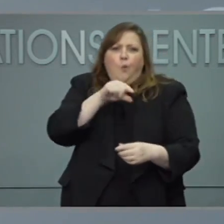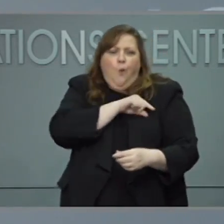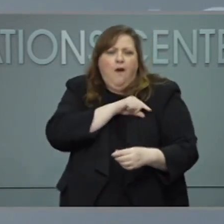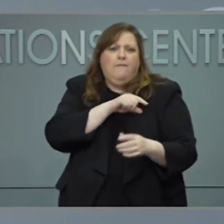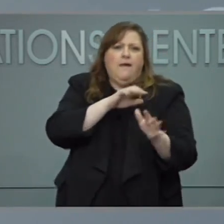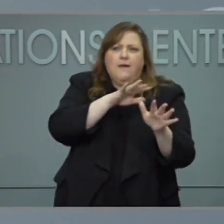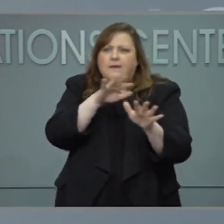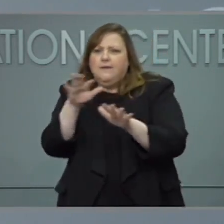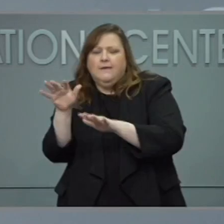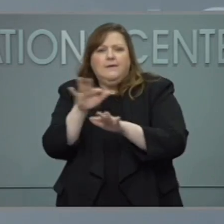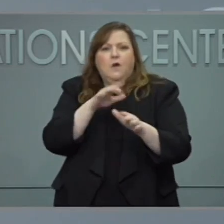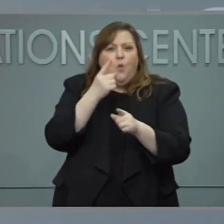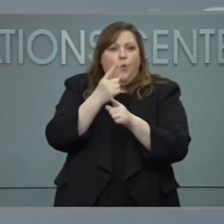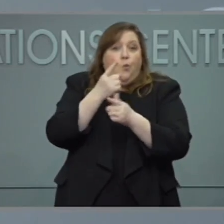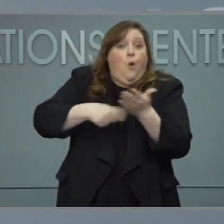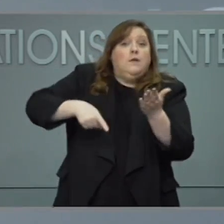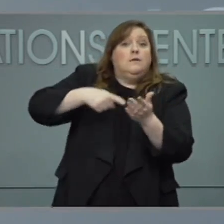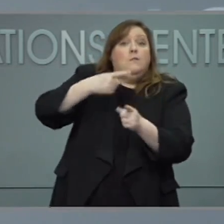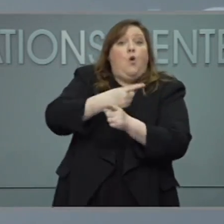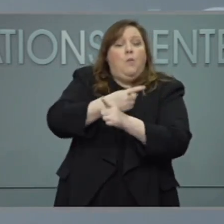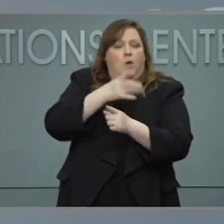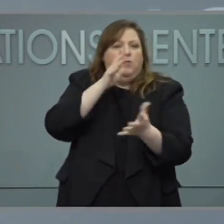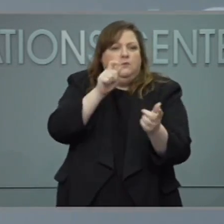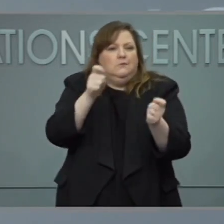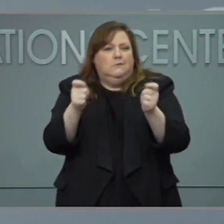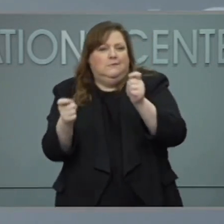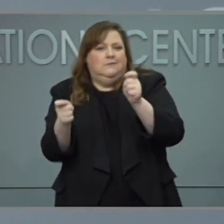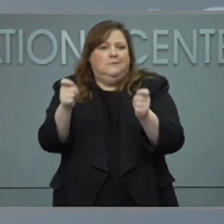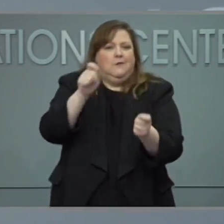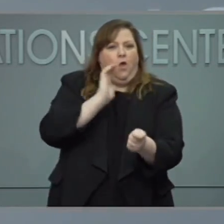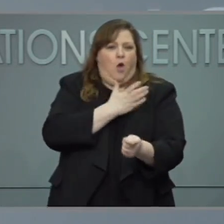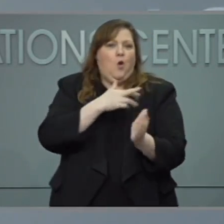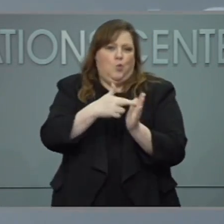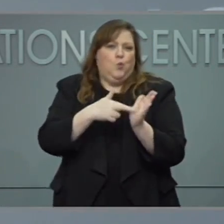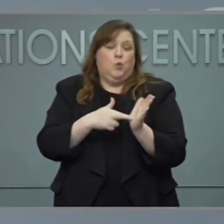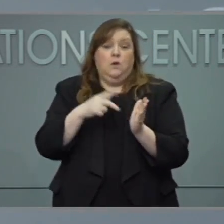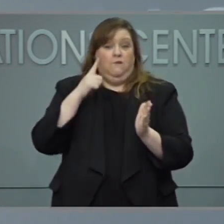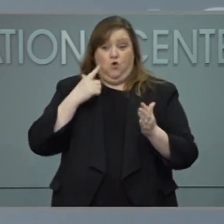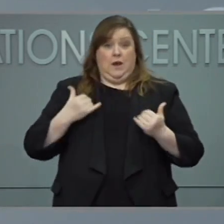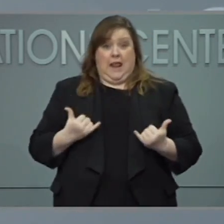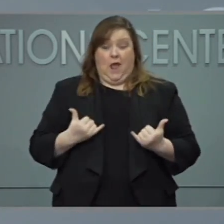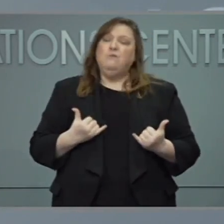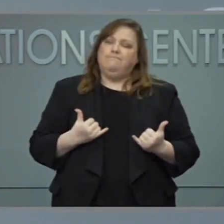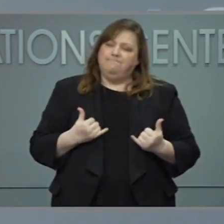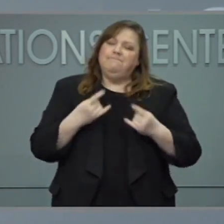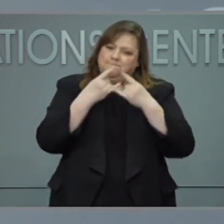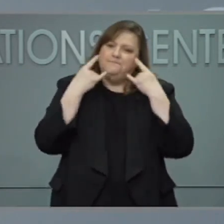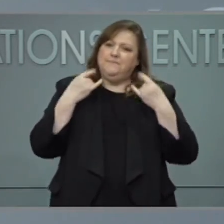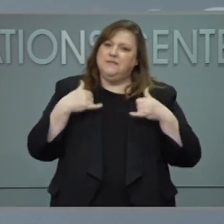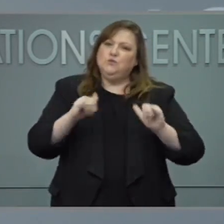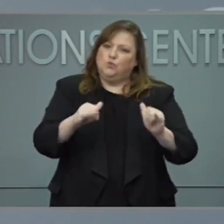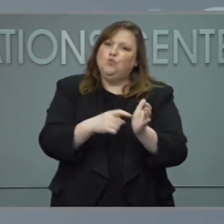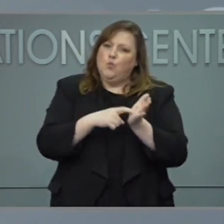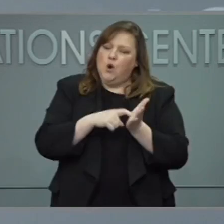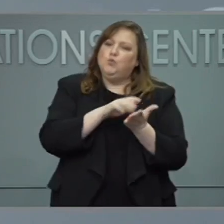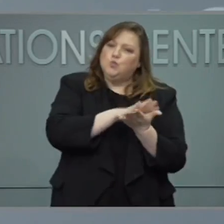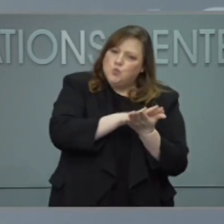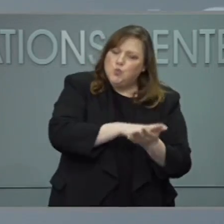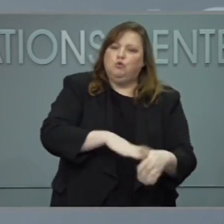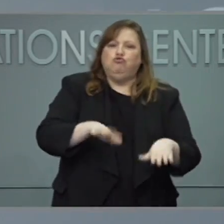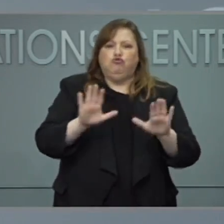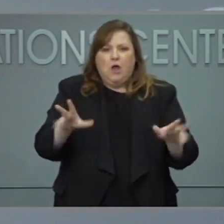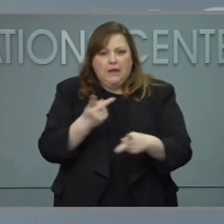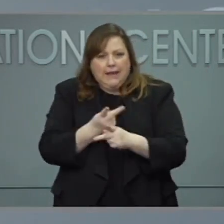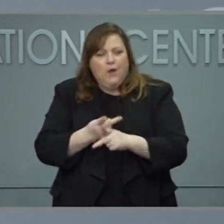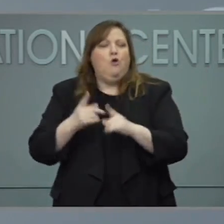appropriate as we go through. But as of today, we are keeping the mask in place in school settings, as well as childcare and